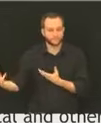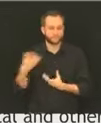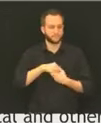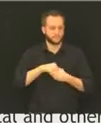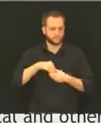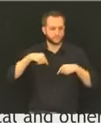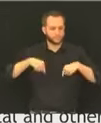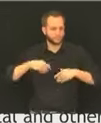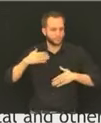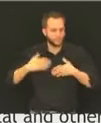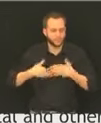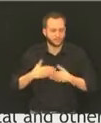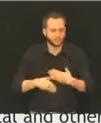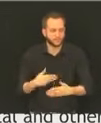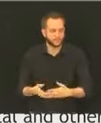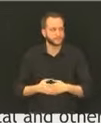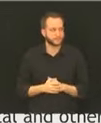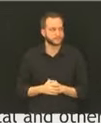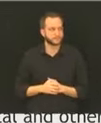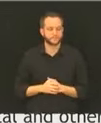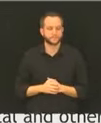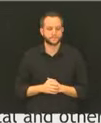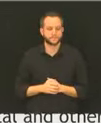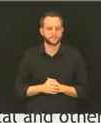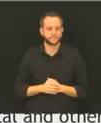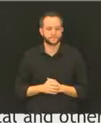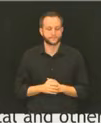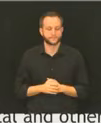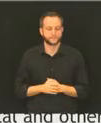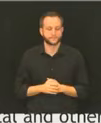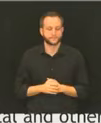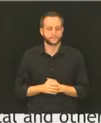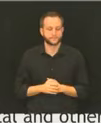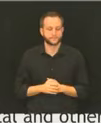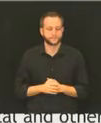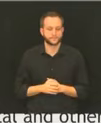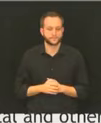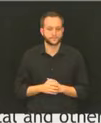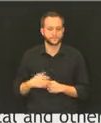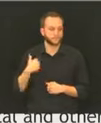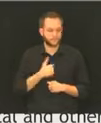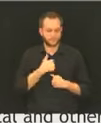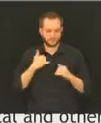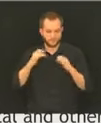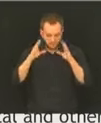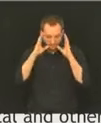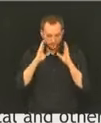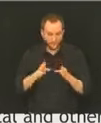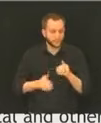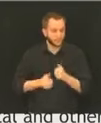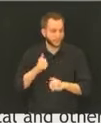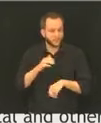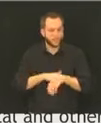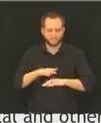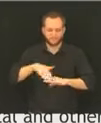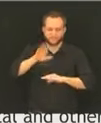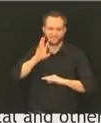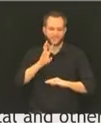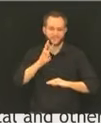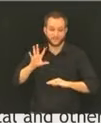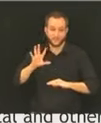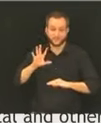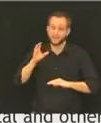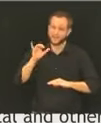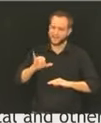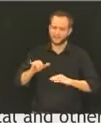A lot of them are focusing on in population that are aged 65 and older. That's a very, very big group.